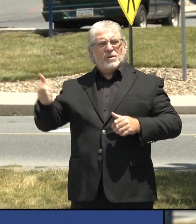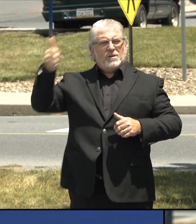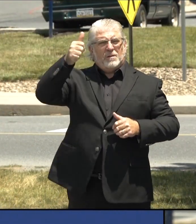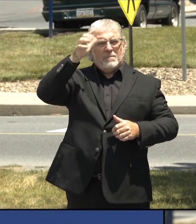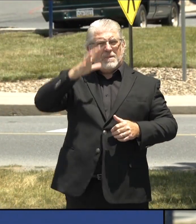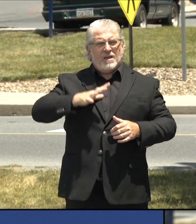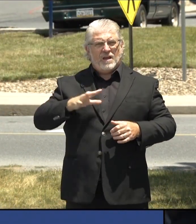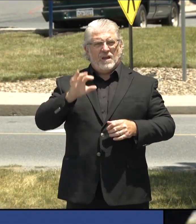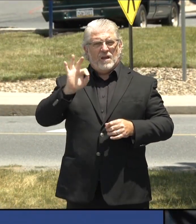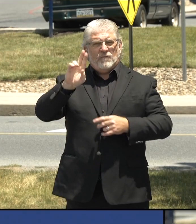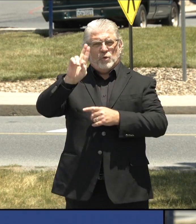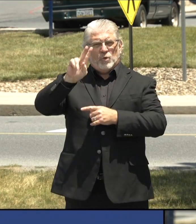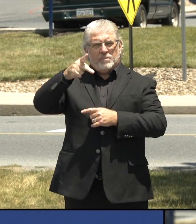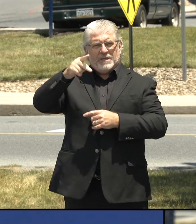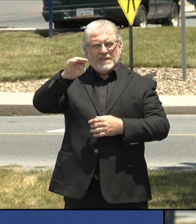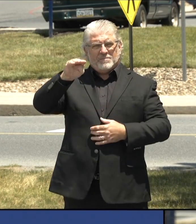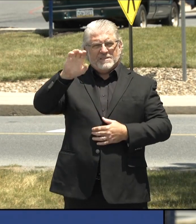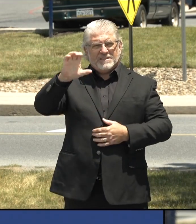everyone here today.